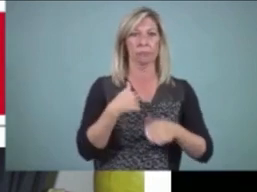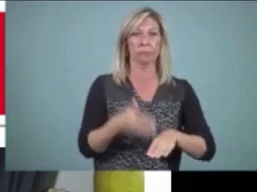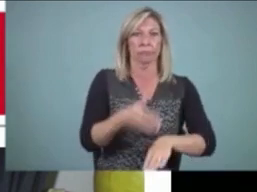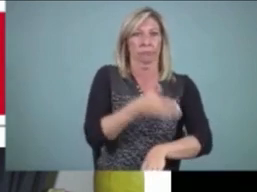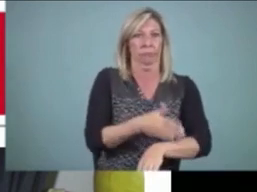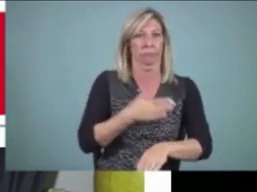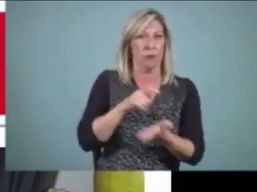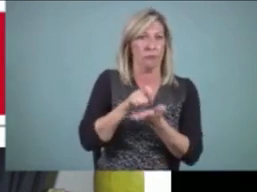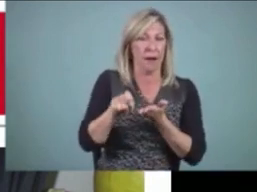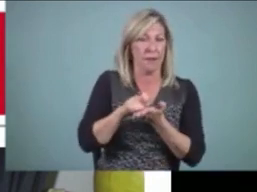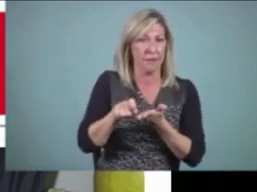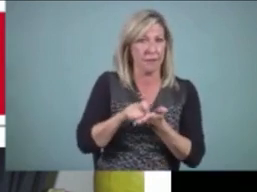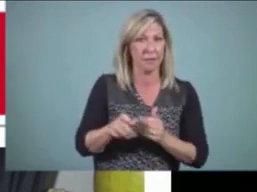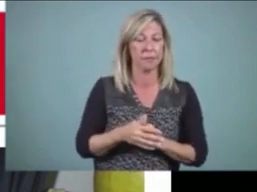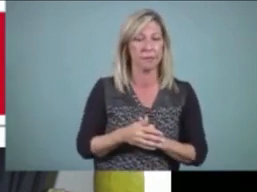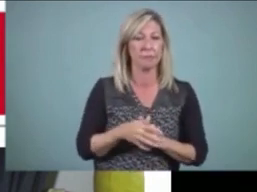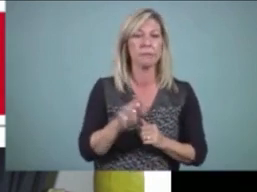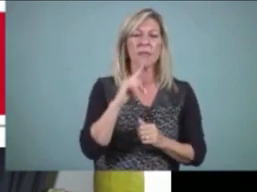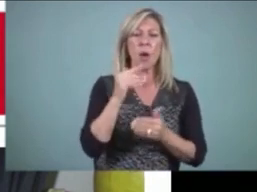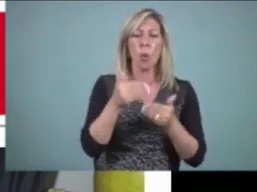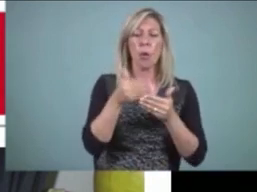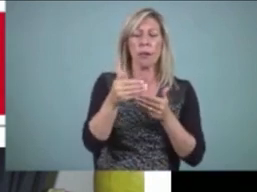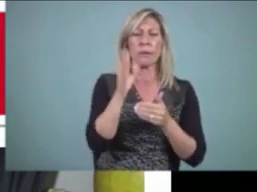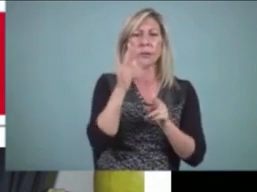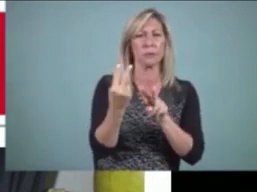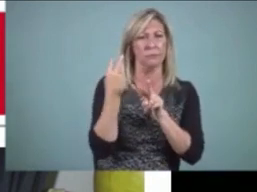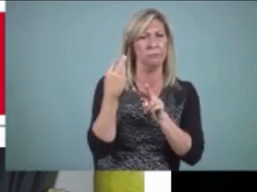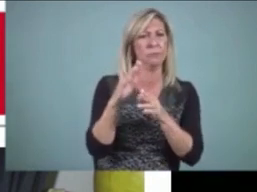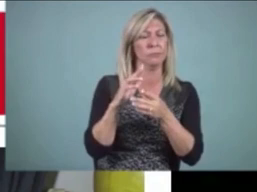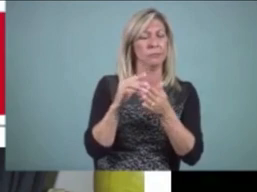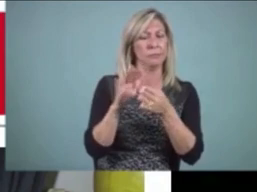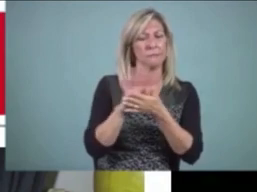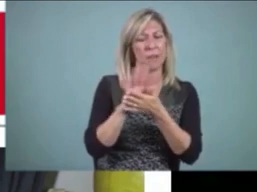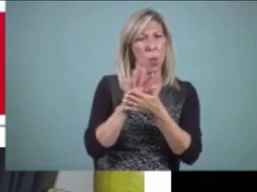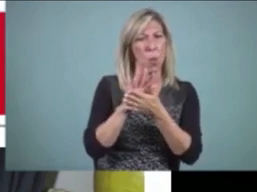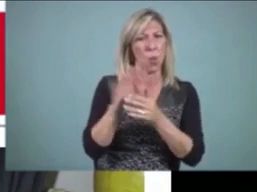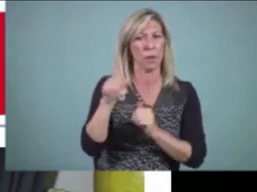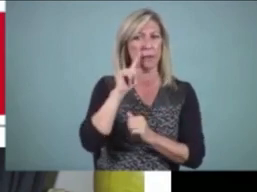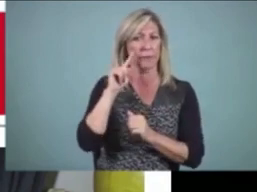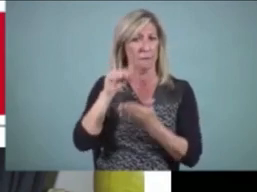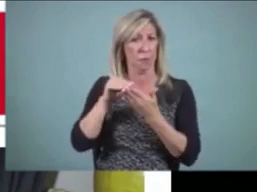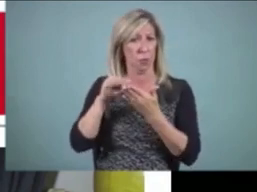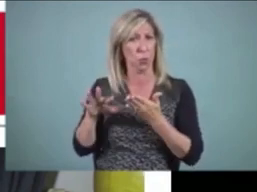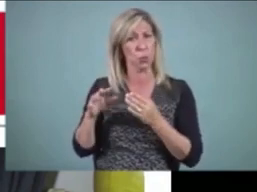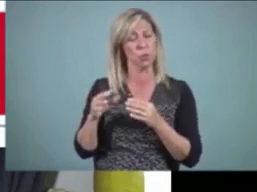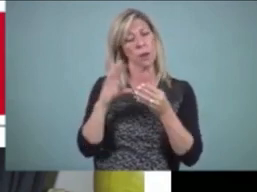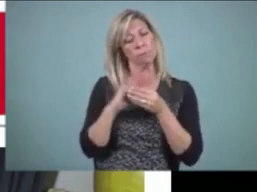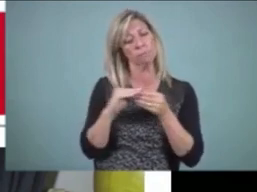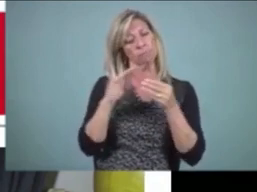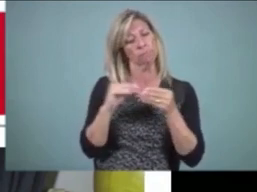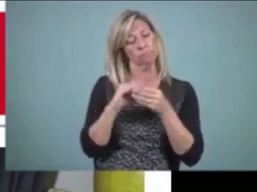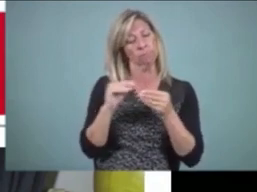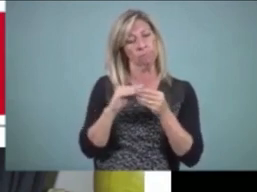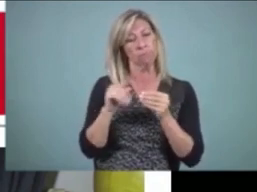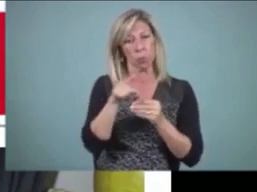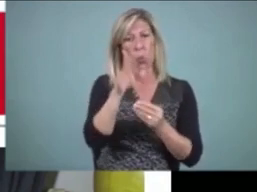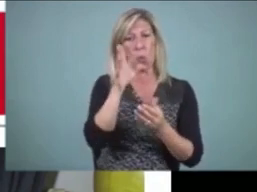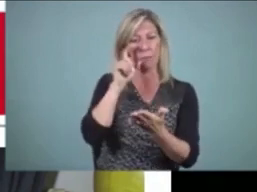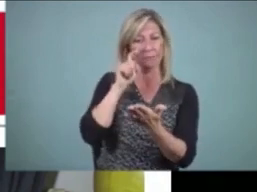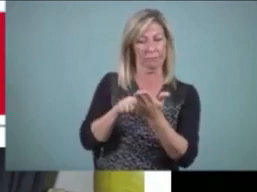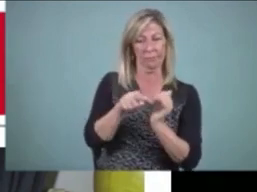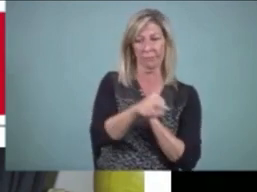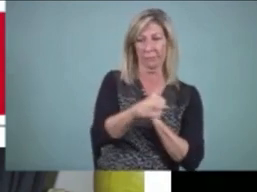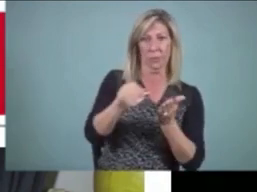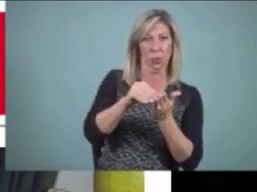to the class from author's chair, you're going to see how the other students weigh in to give the author ideas of what to